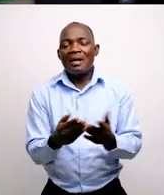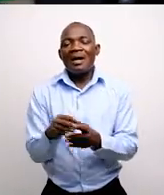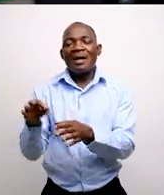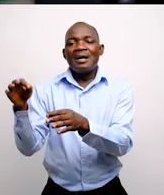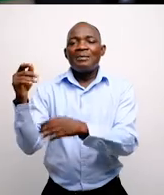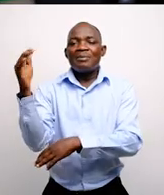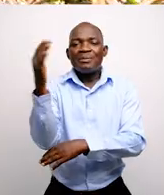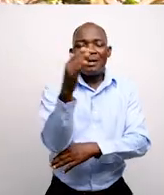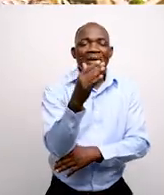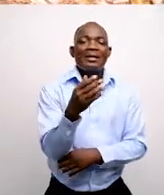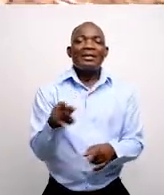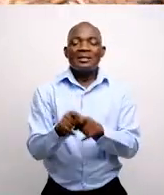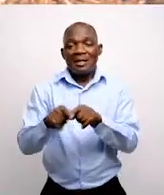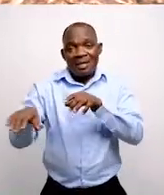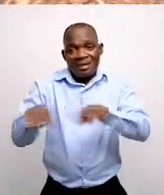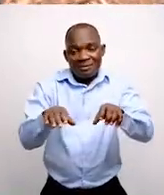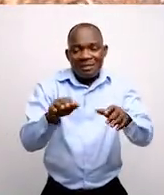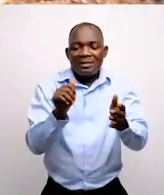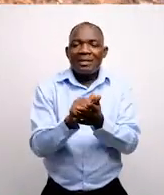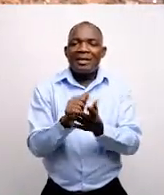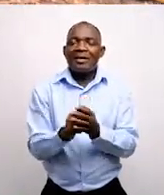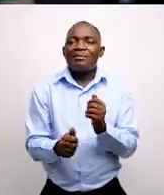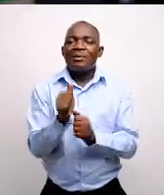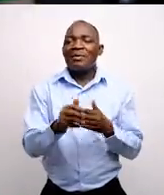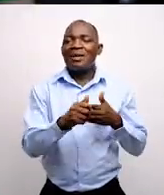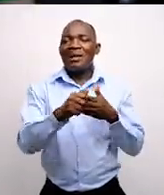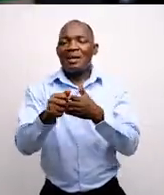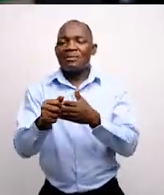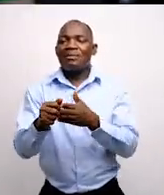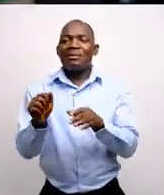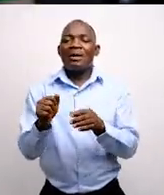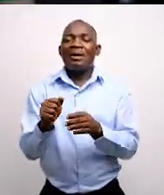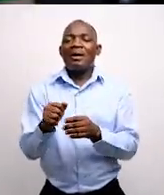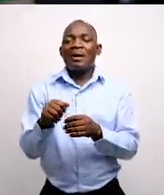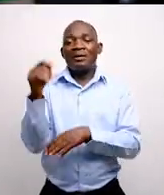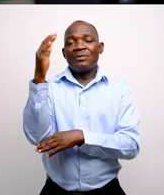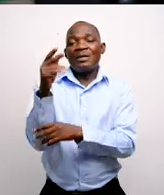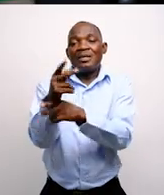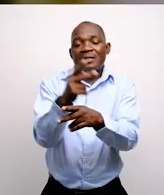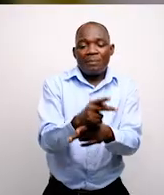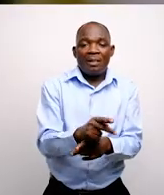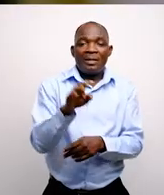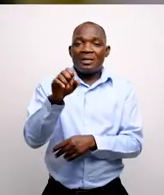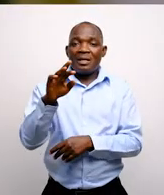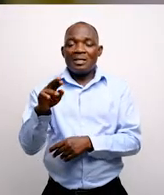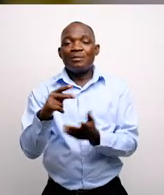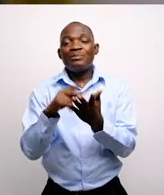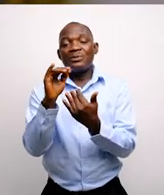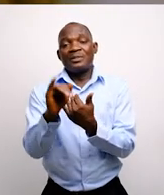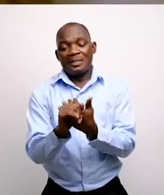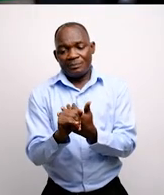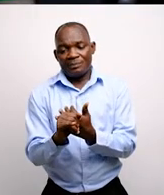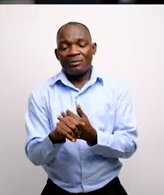the extinction of plant genetic resources, an activity which is a major drive to our conservation mandate. The